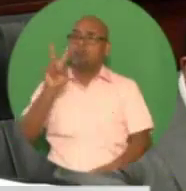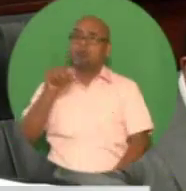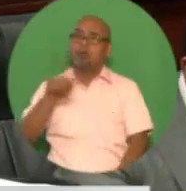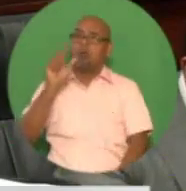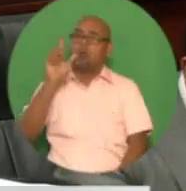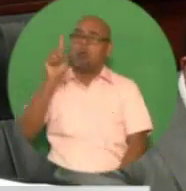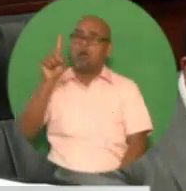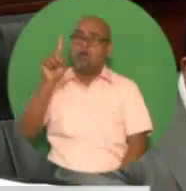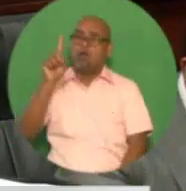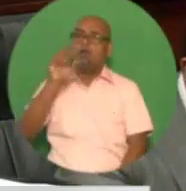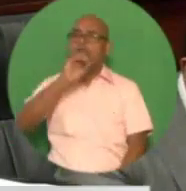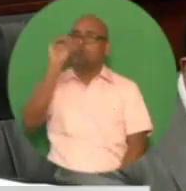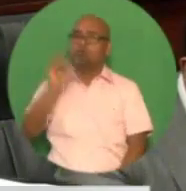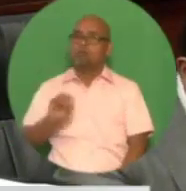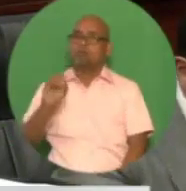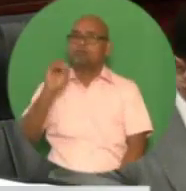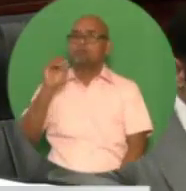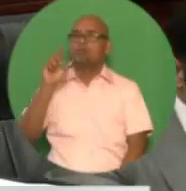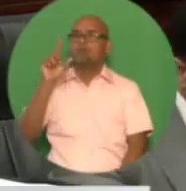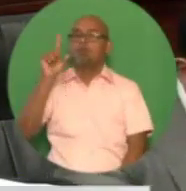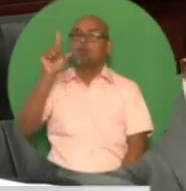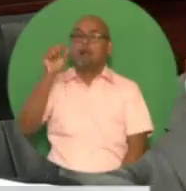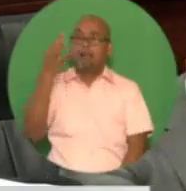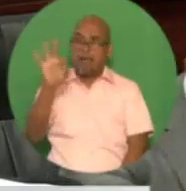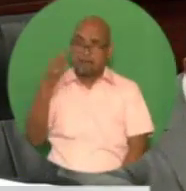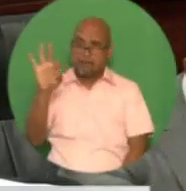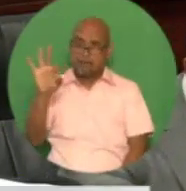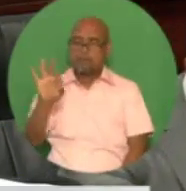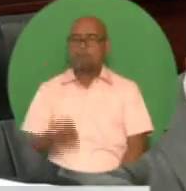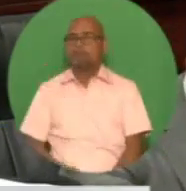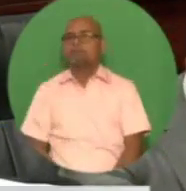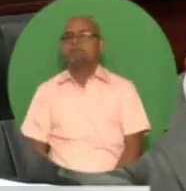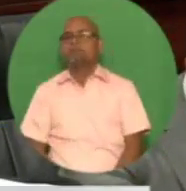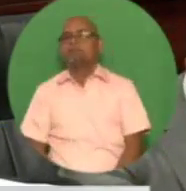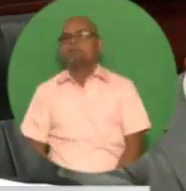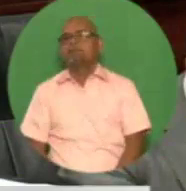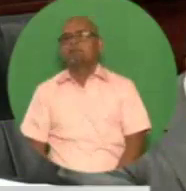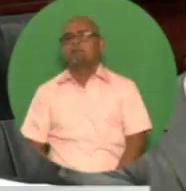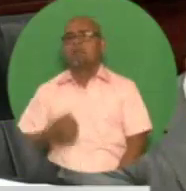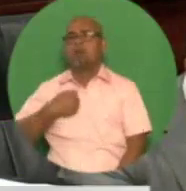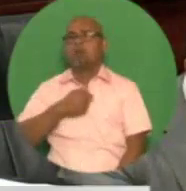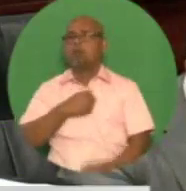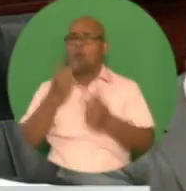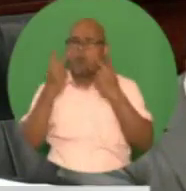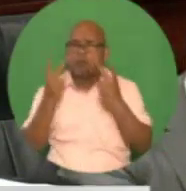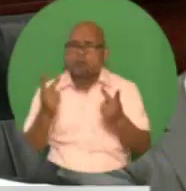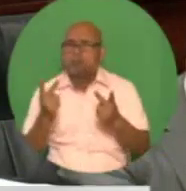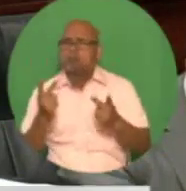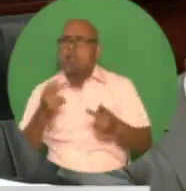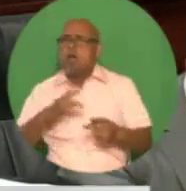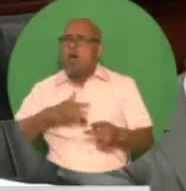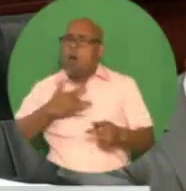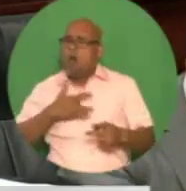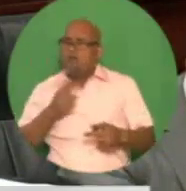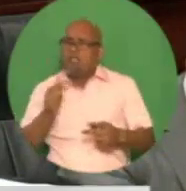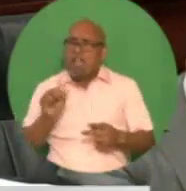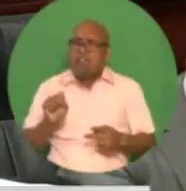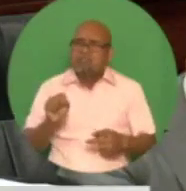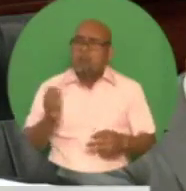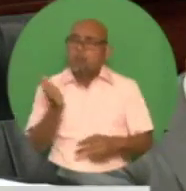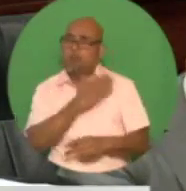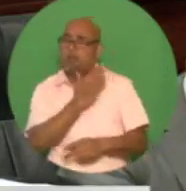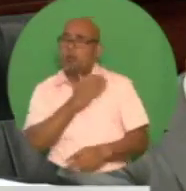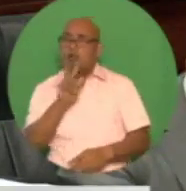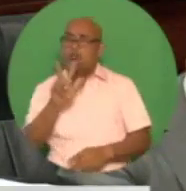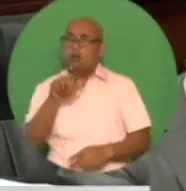materialize in the context of the plans and activities of our gas producers, from 3.37 billion standard